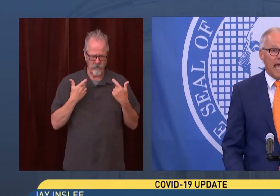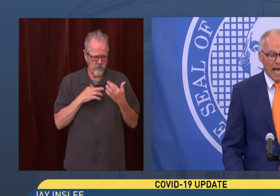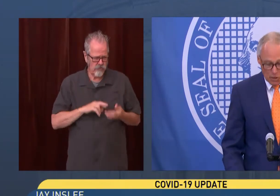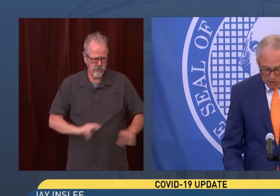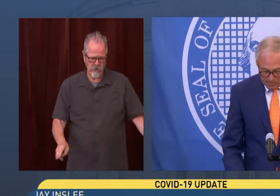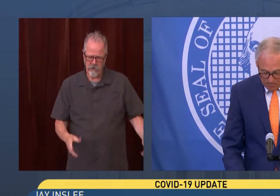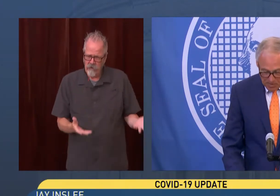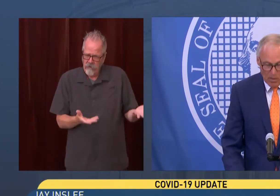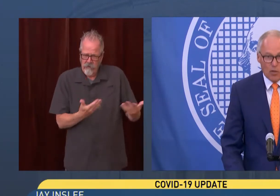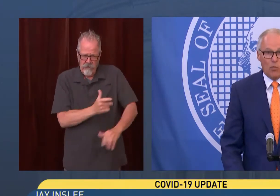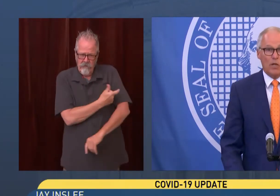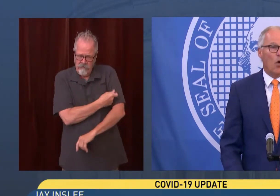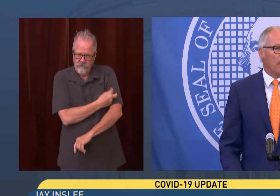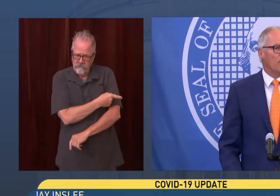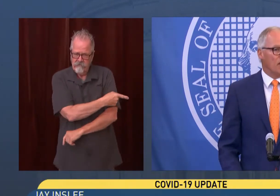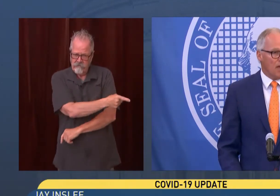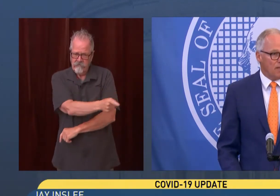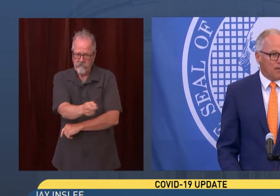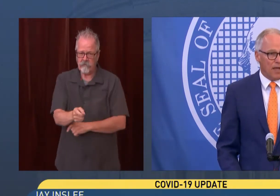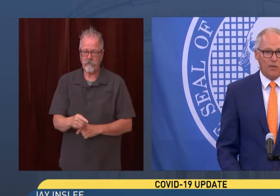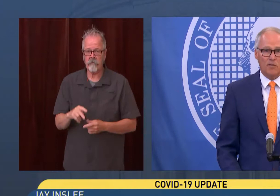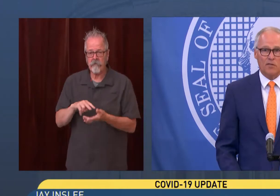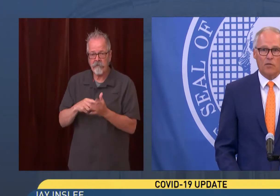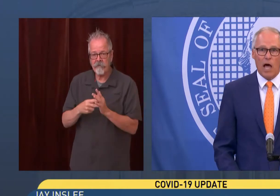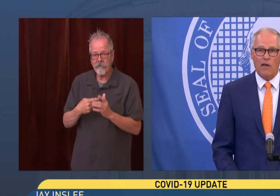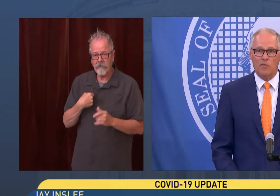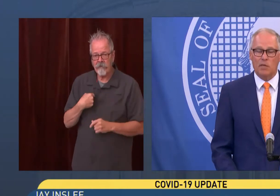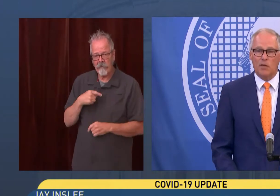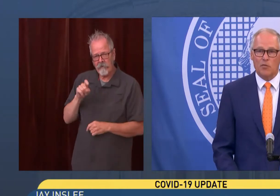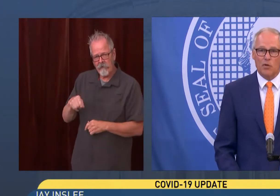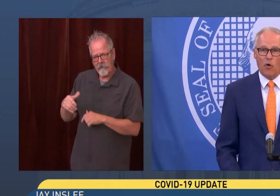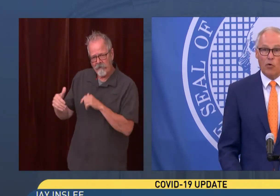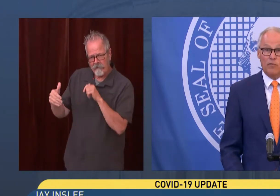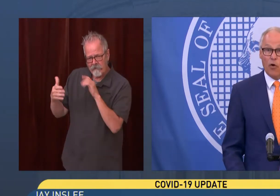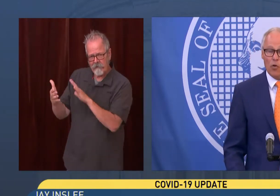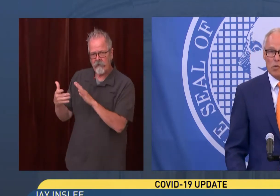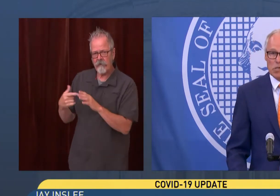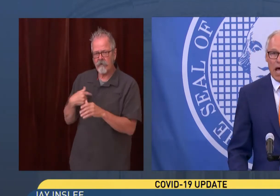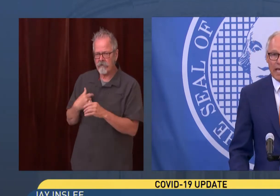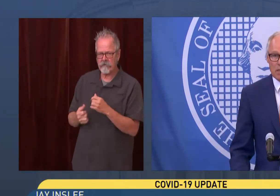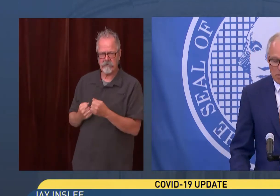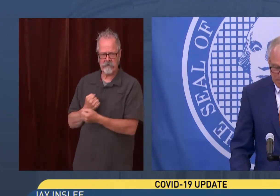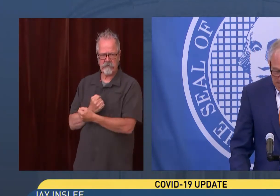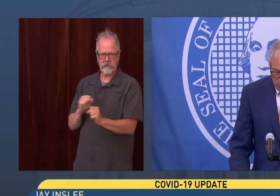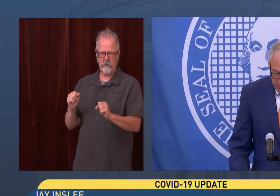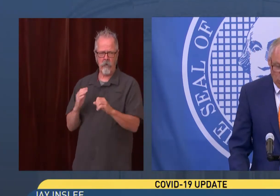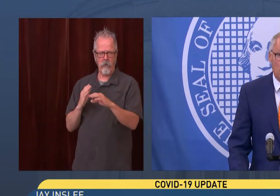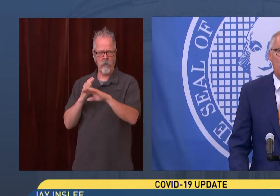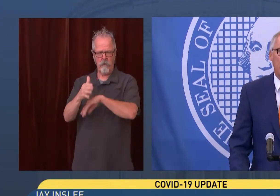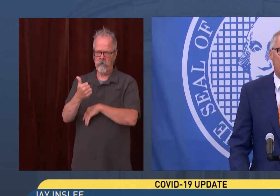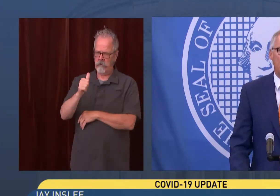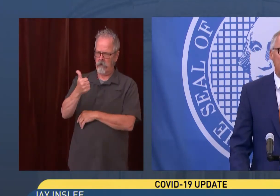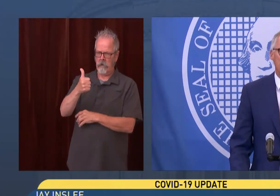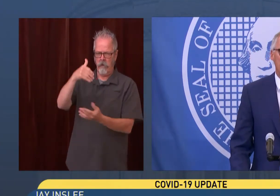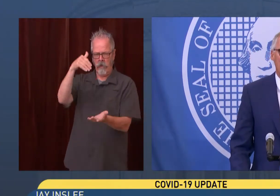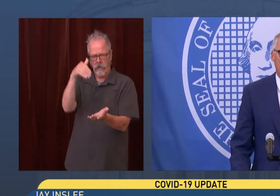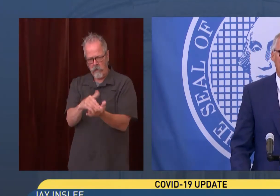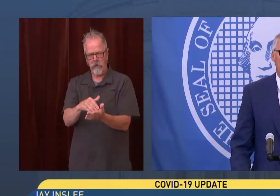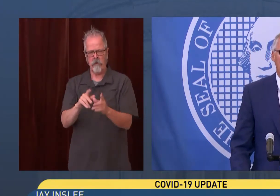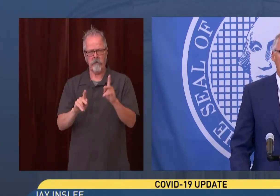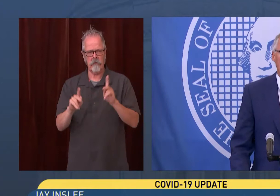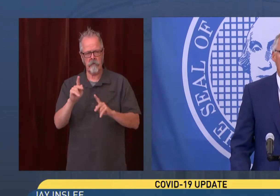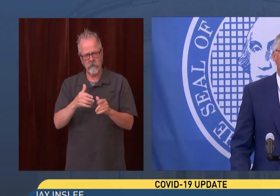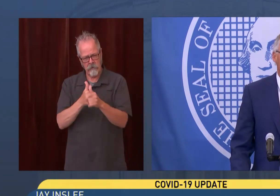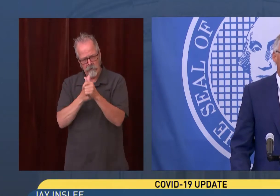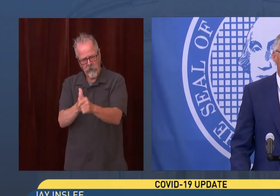to take action. We know we have saved ten thousands of lives because we have always followed science, and we will do that again today.